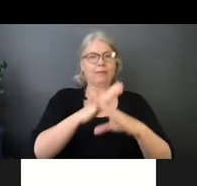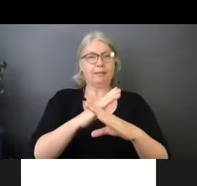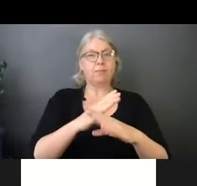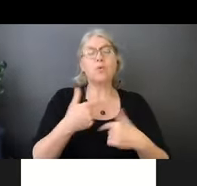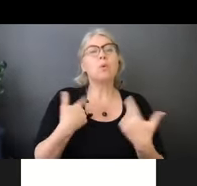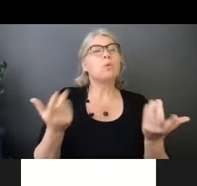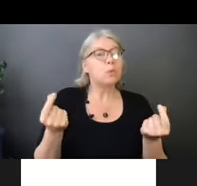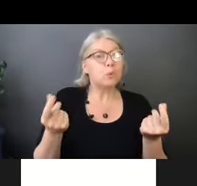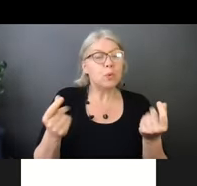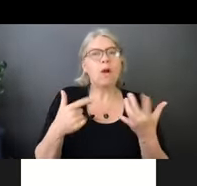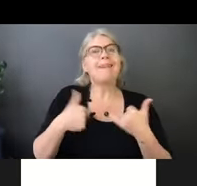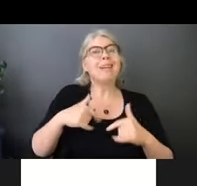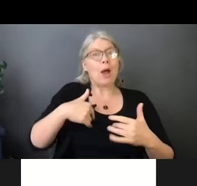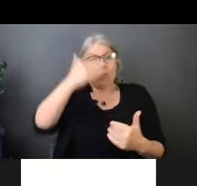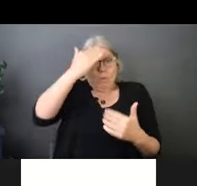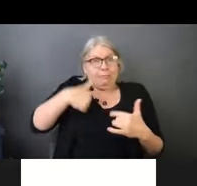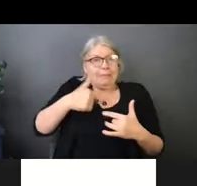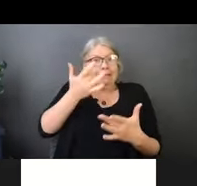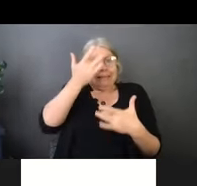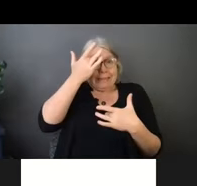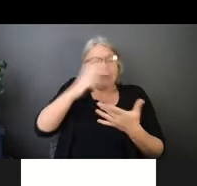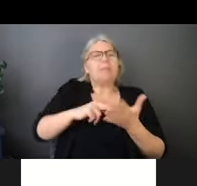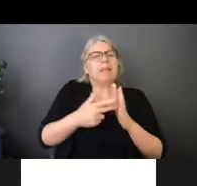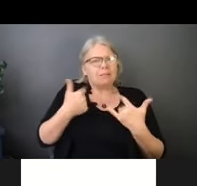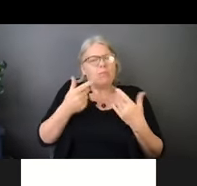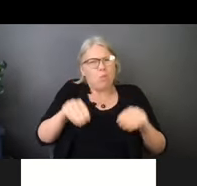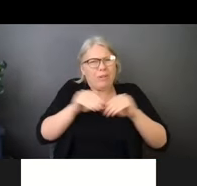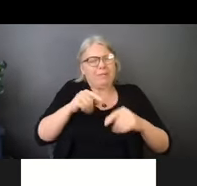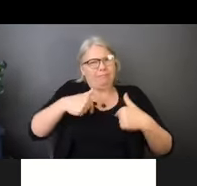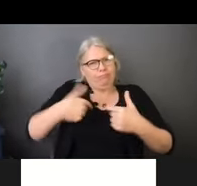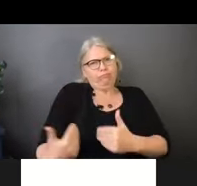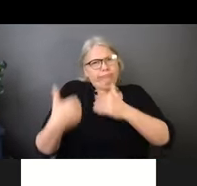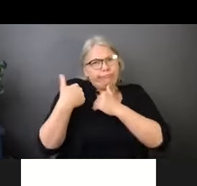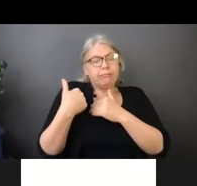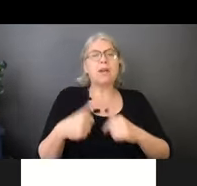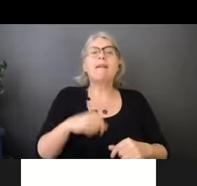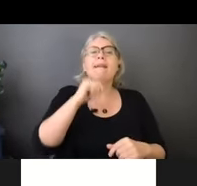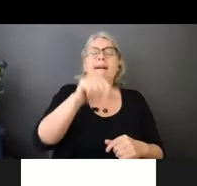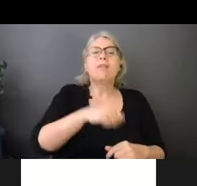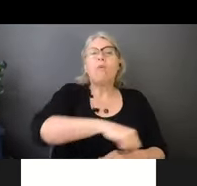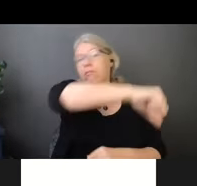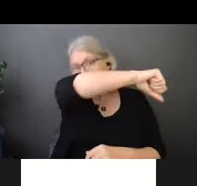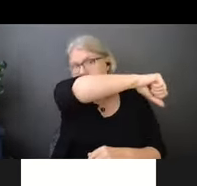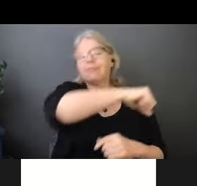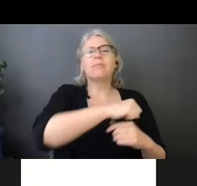using a tissue, making sure that tissue goes in the garbage. You don't drop it on the countertop where all those little droplets, because remember, the